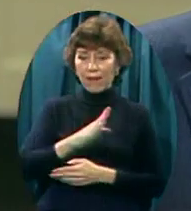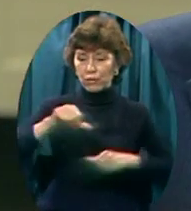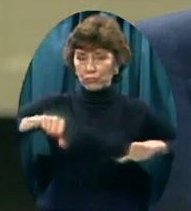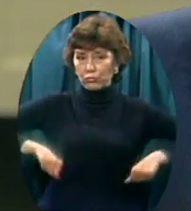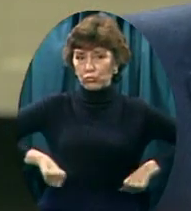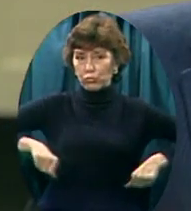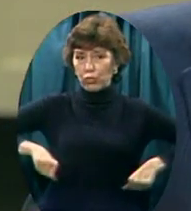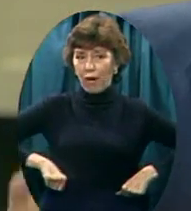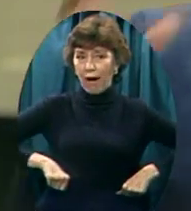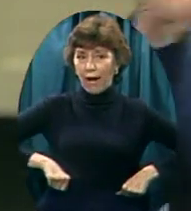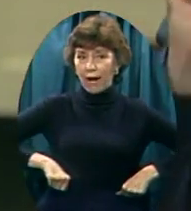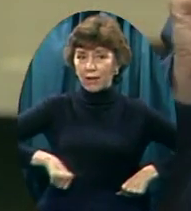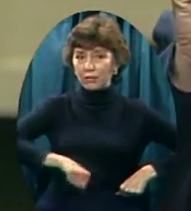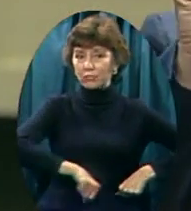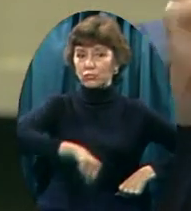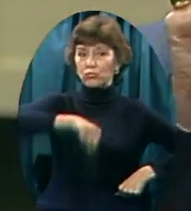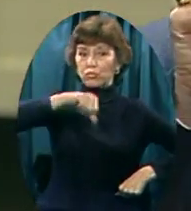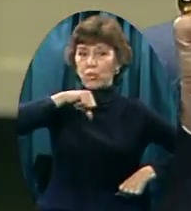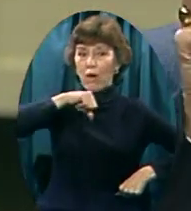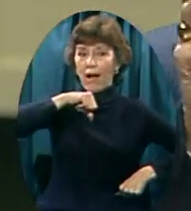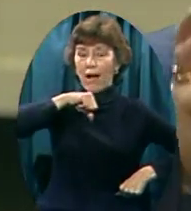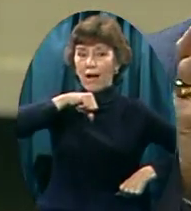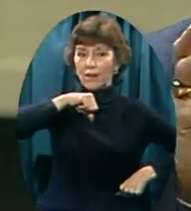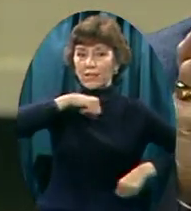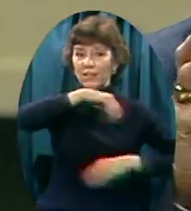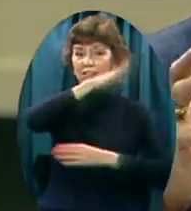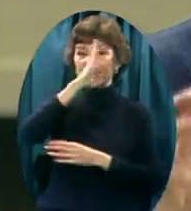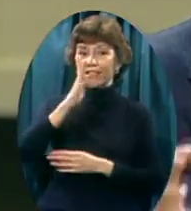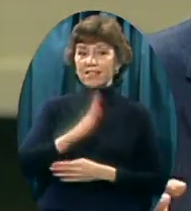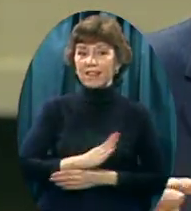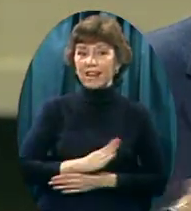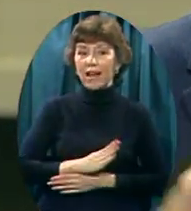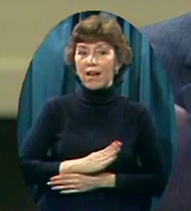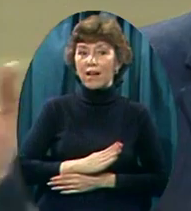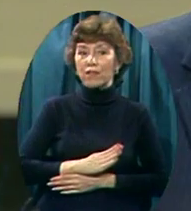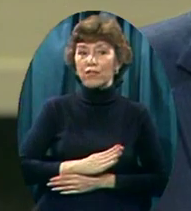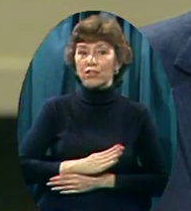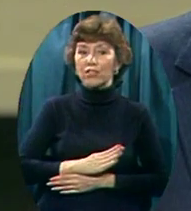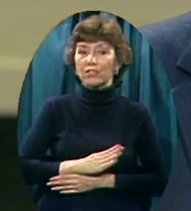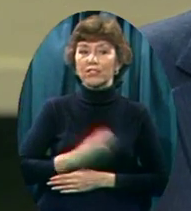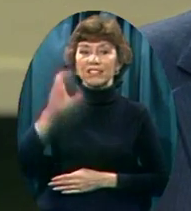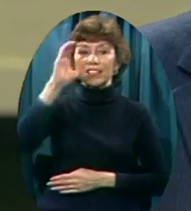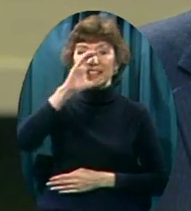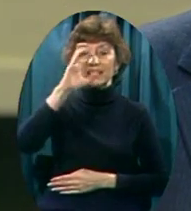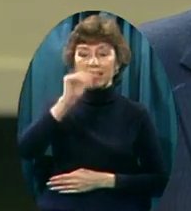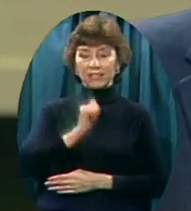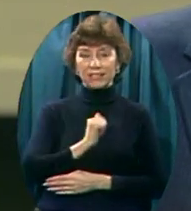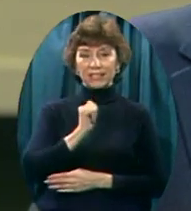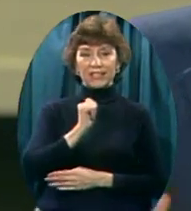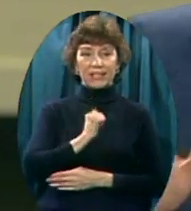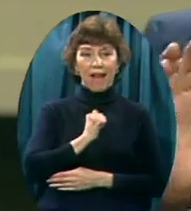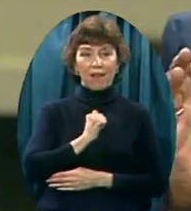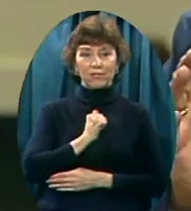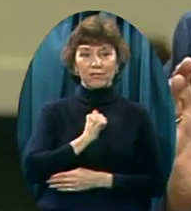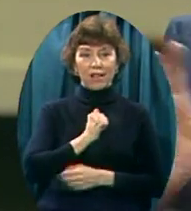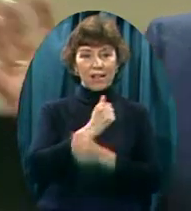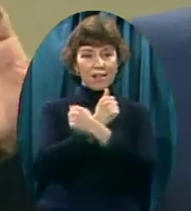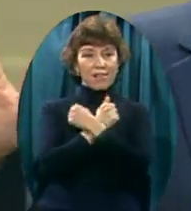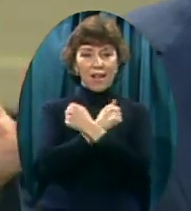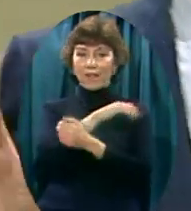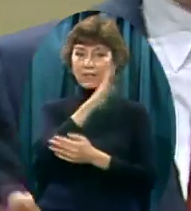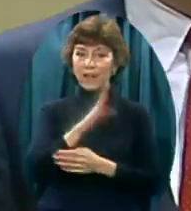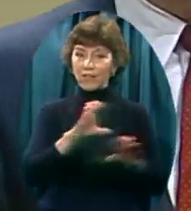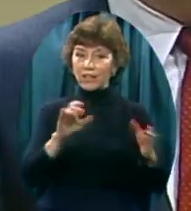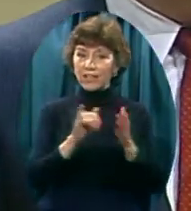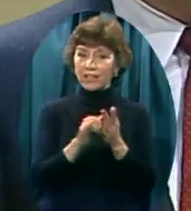unbecomingly It never seeks its own That's all this world needs If we could get hold of that We'd